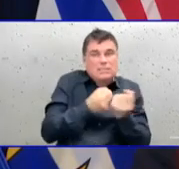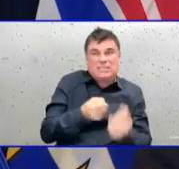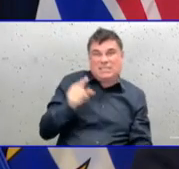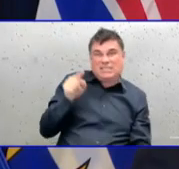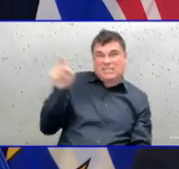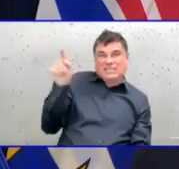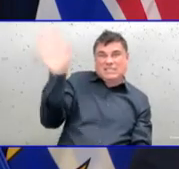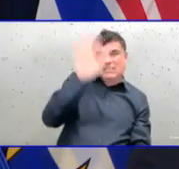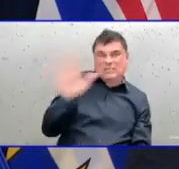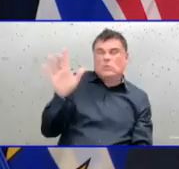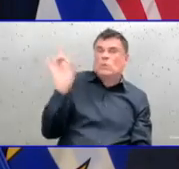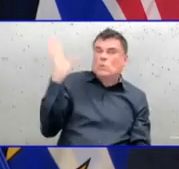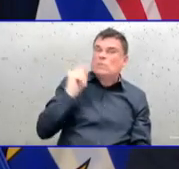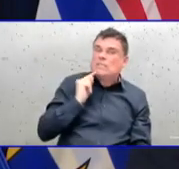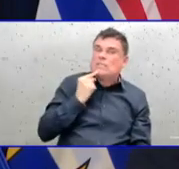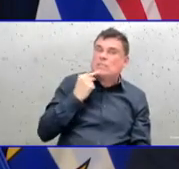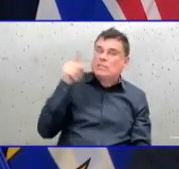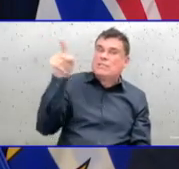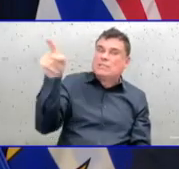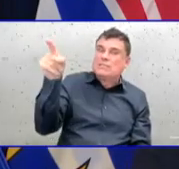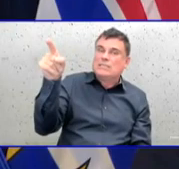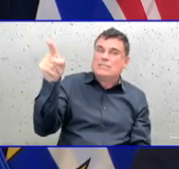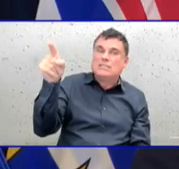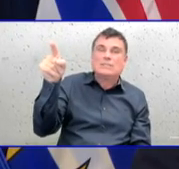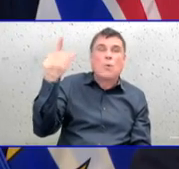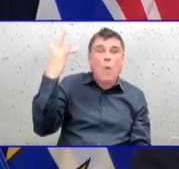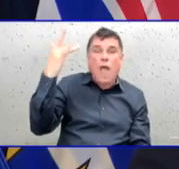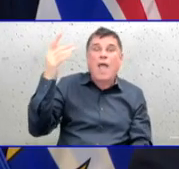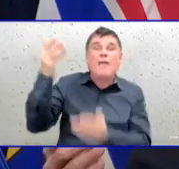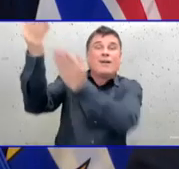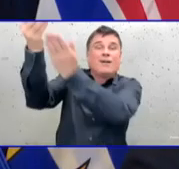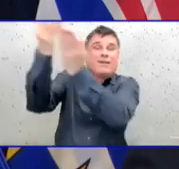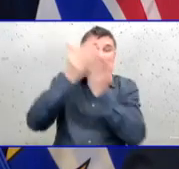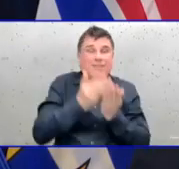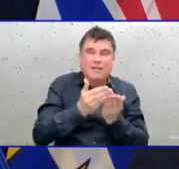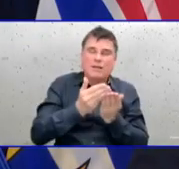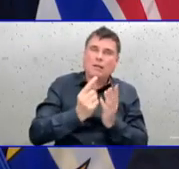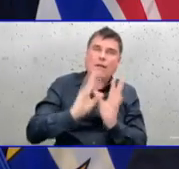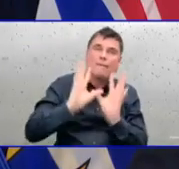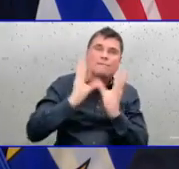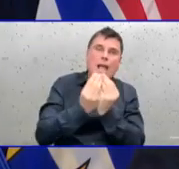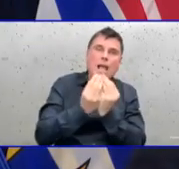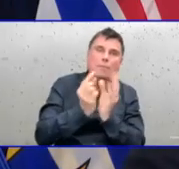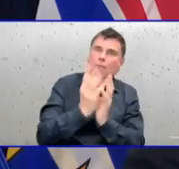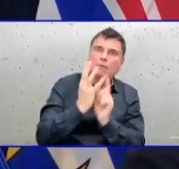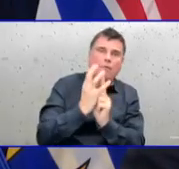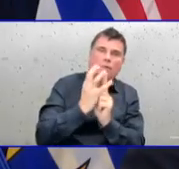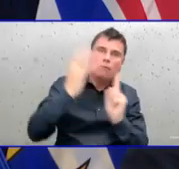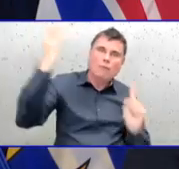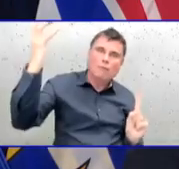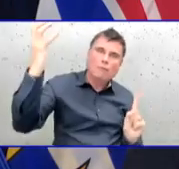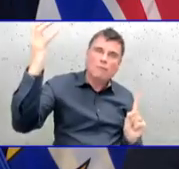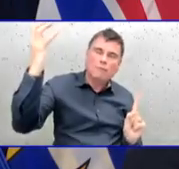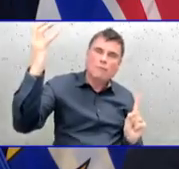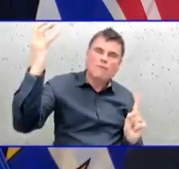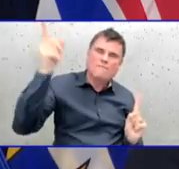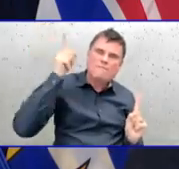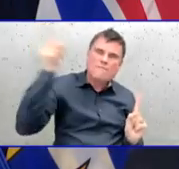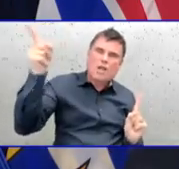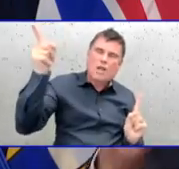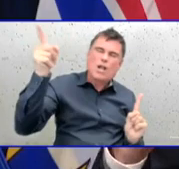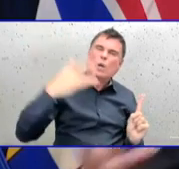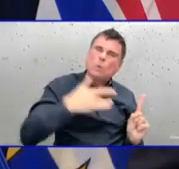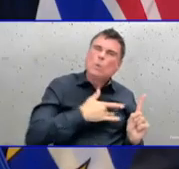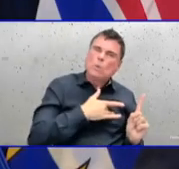It fills me with awe for our healthcare workers in our communities and the work that communities are doing together to increase vaccination